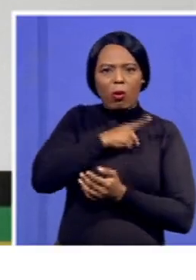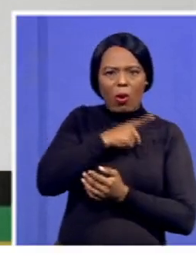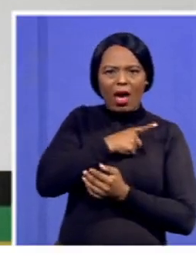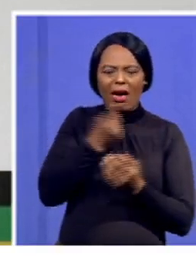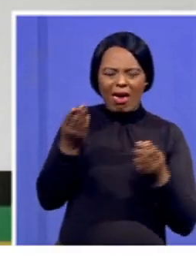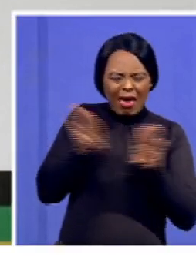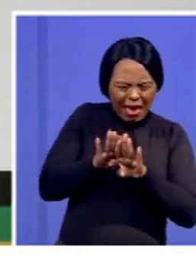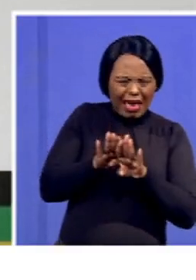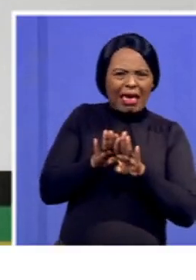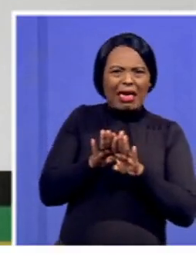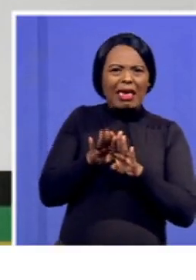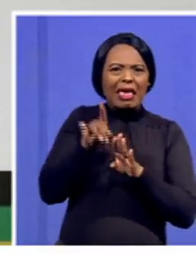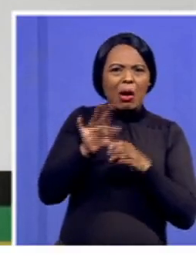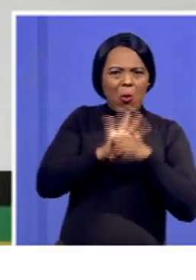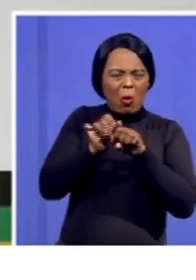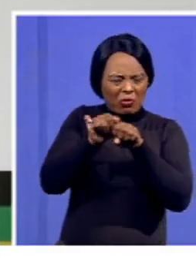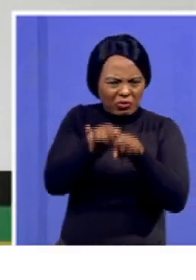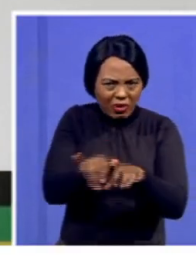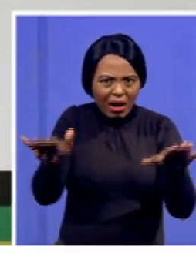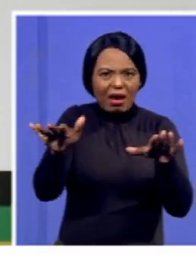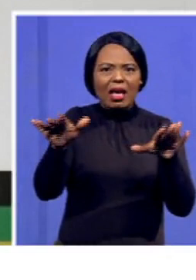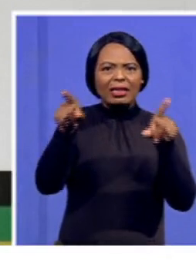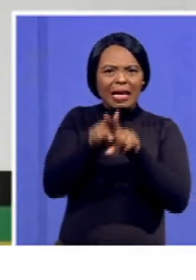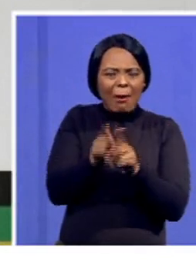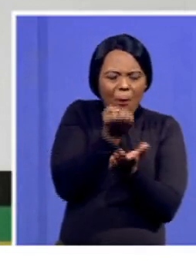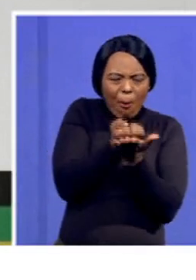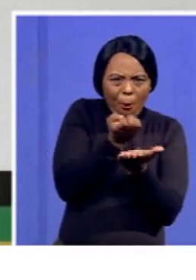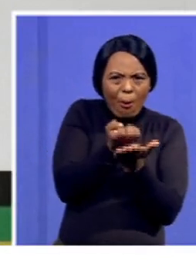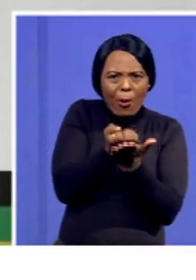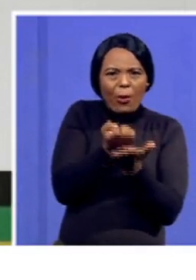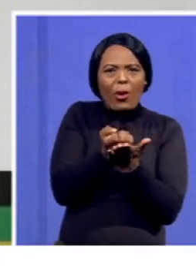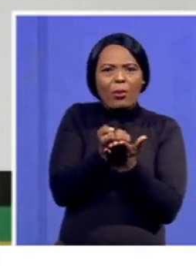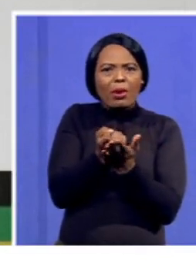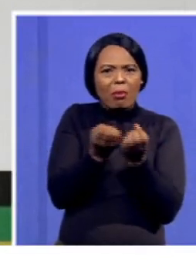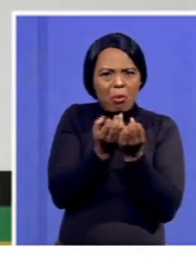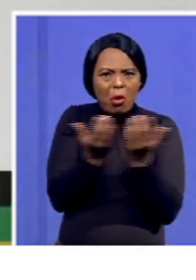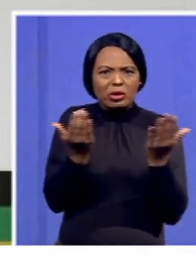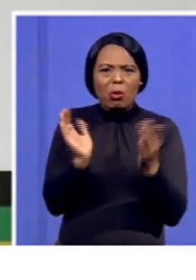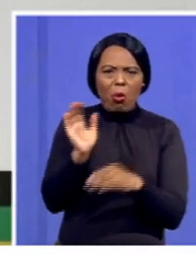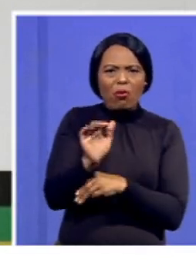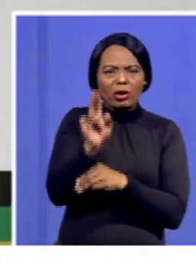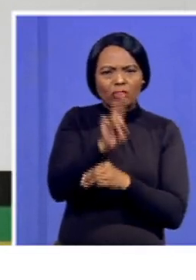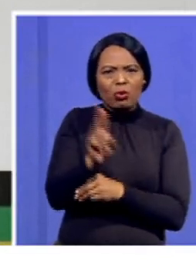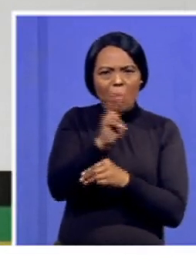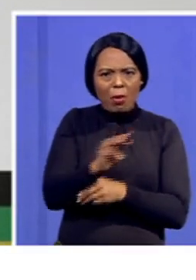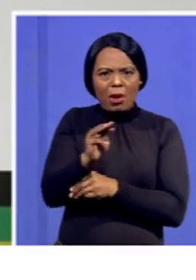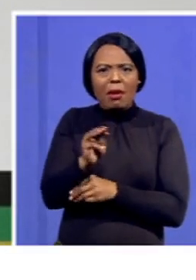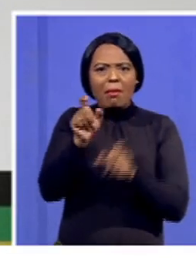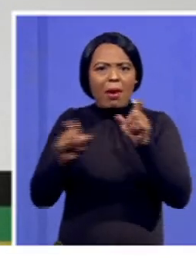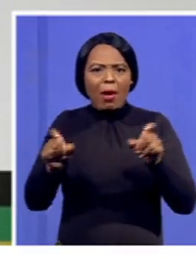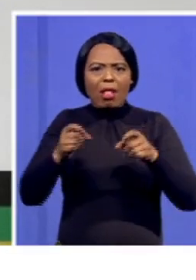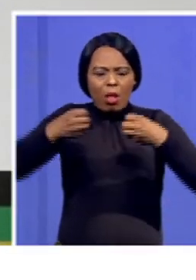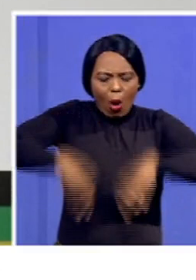having an economy that has released over 2 million people out of their jobs,